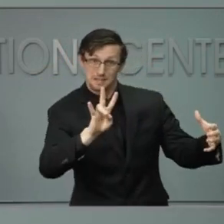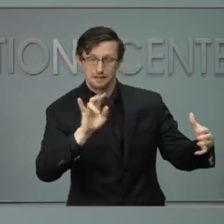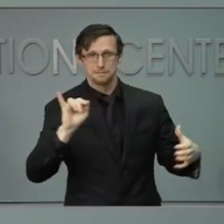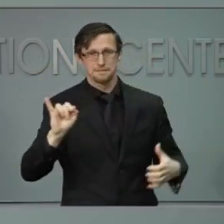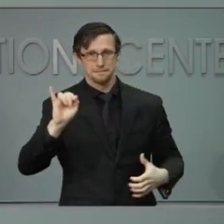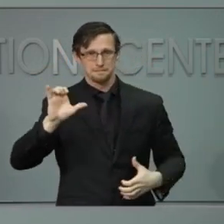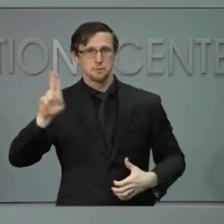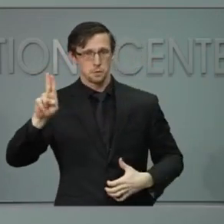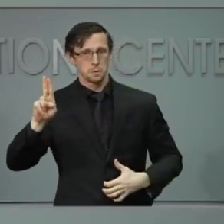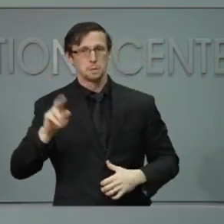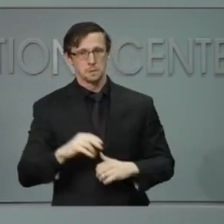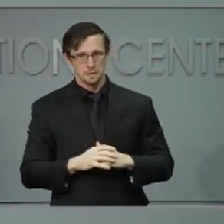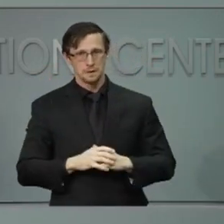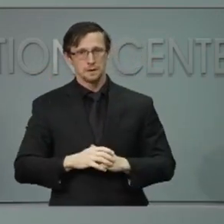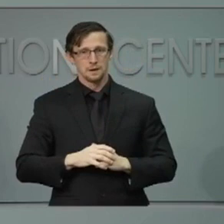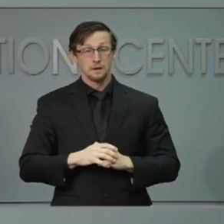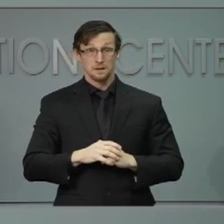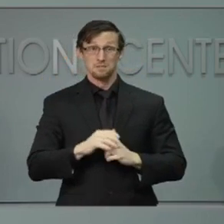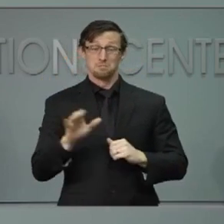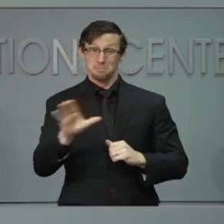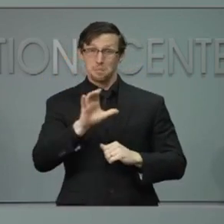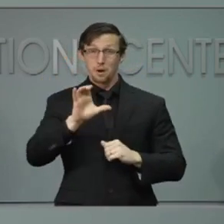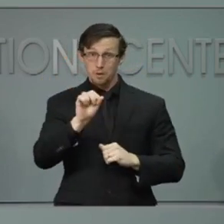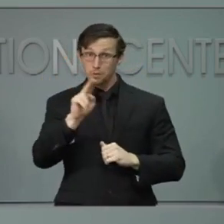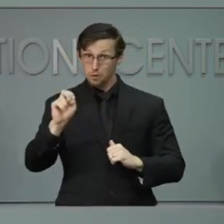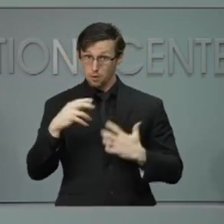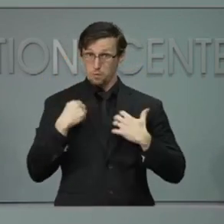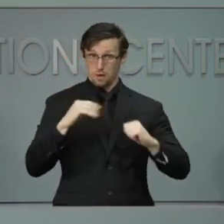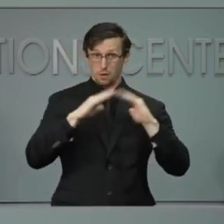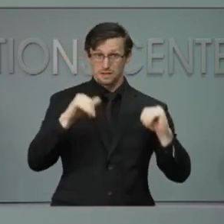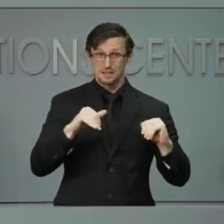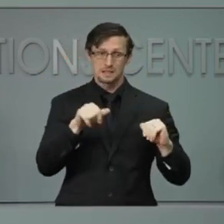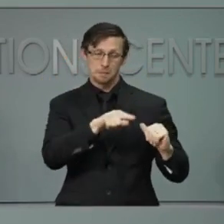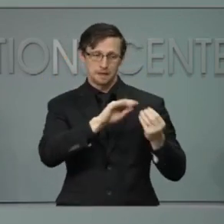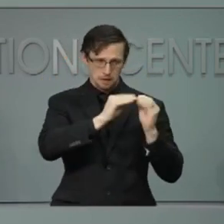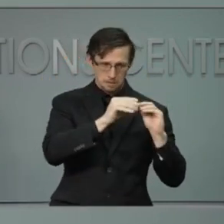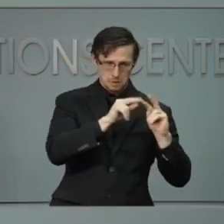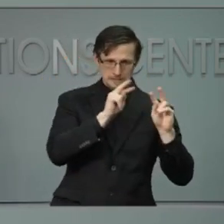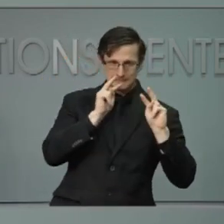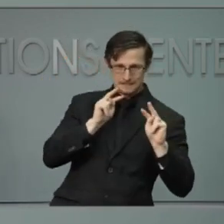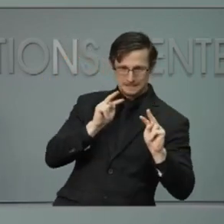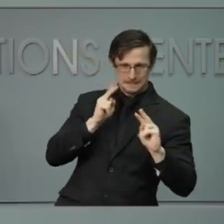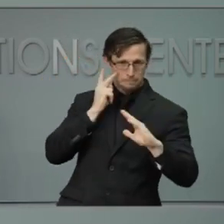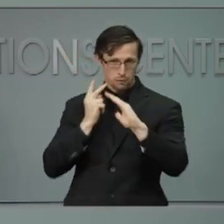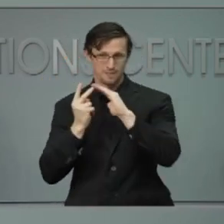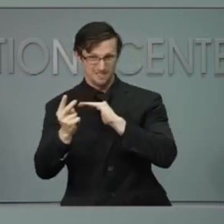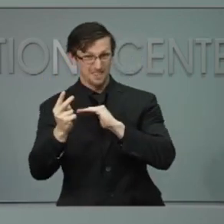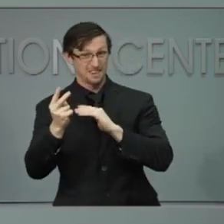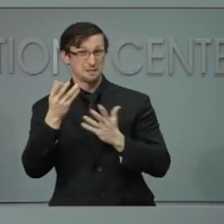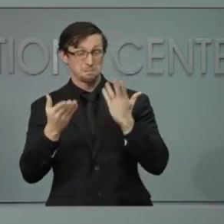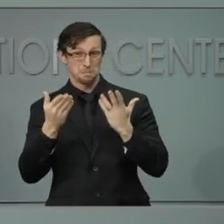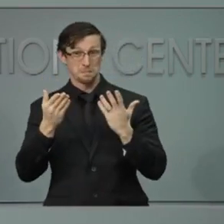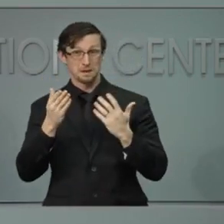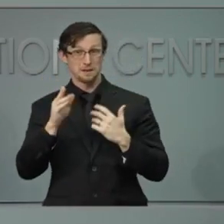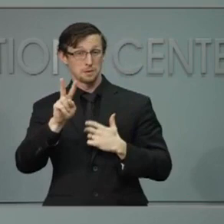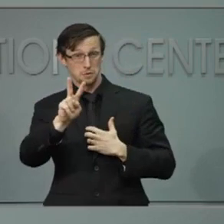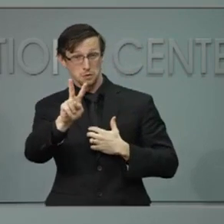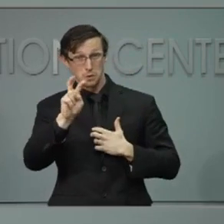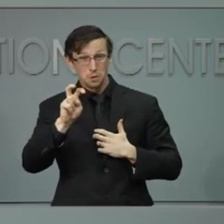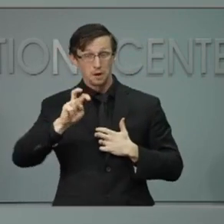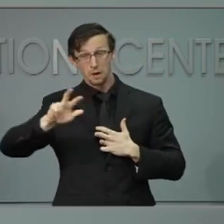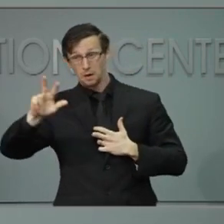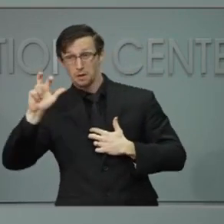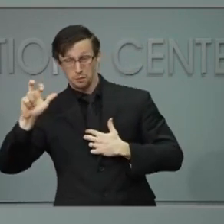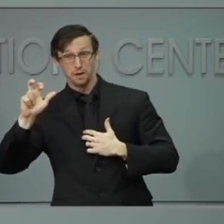Based on Cone's internal projections, we are on track to have 200 to 300 people by